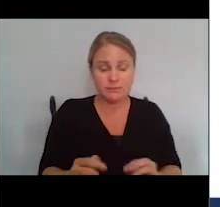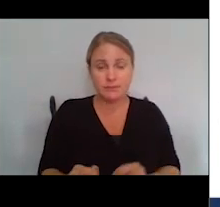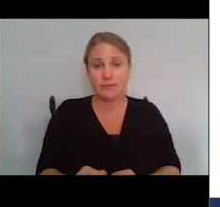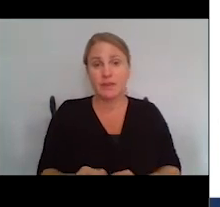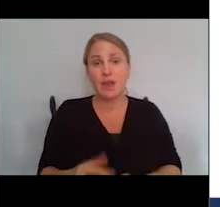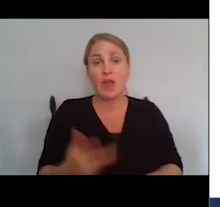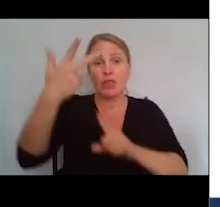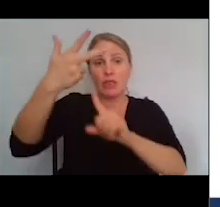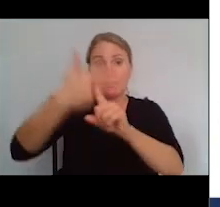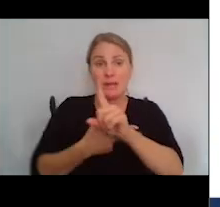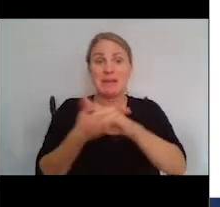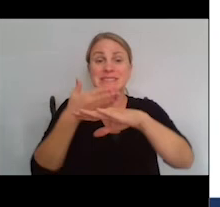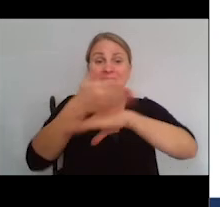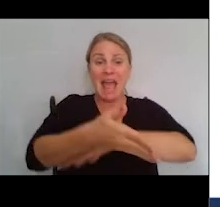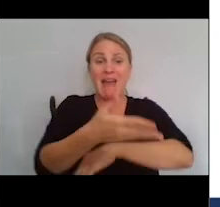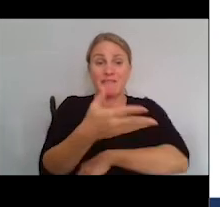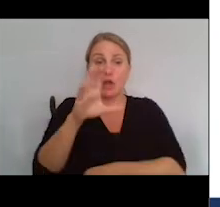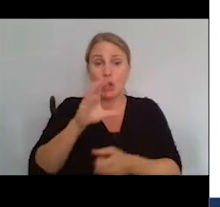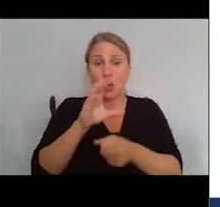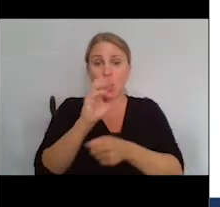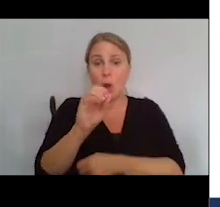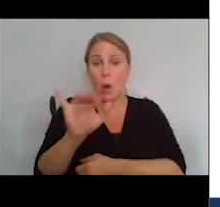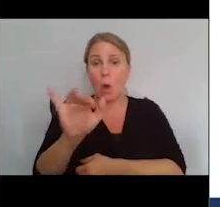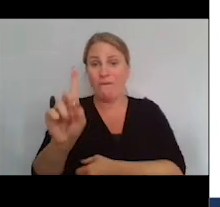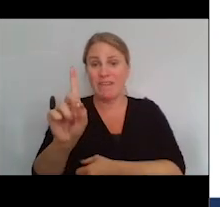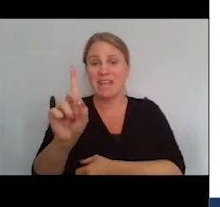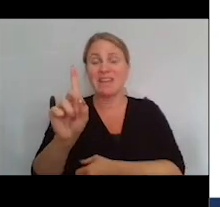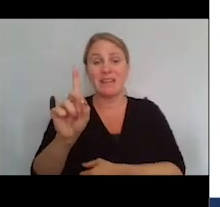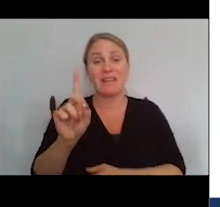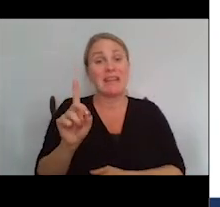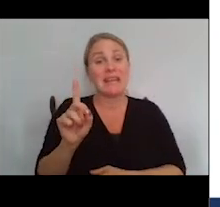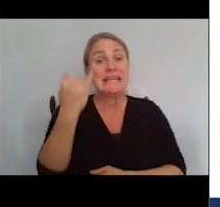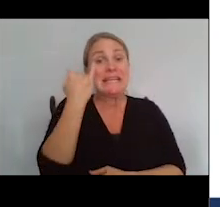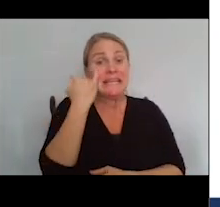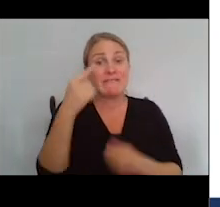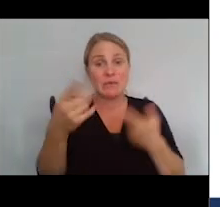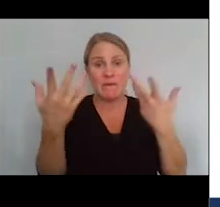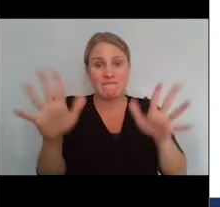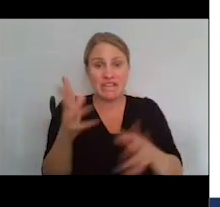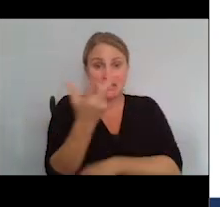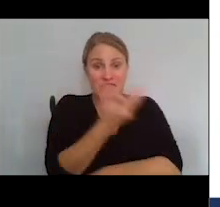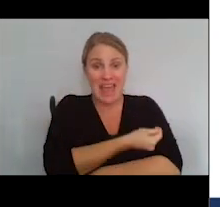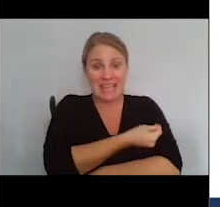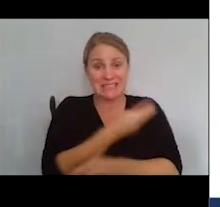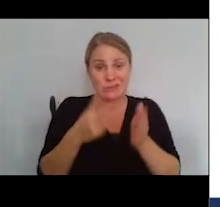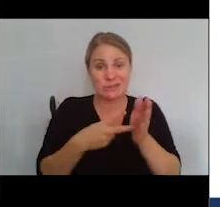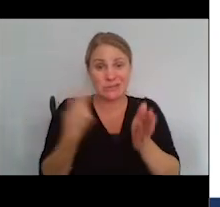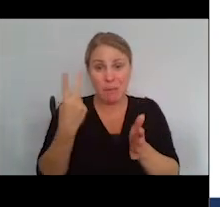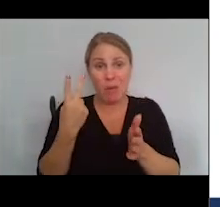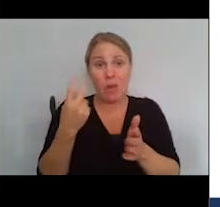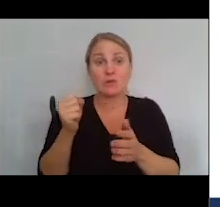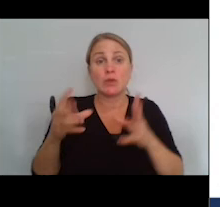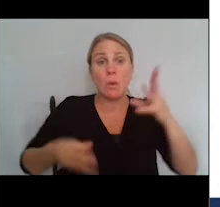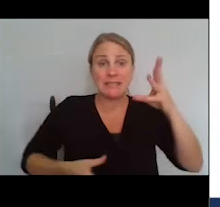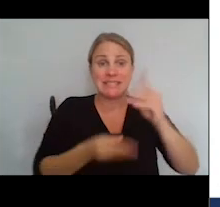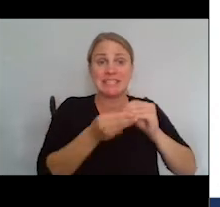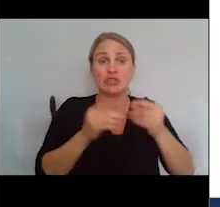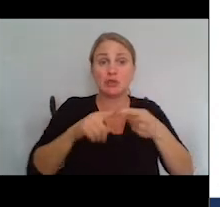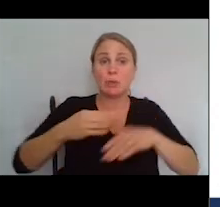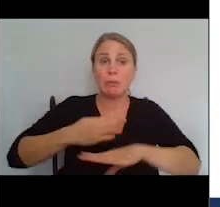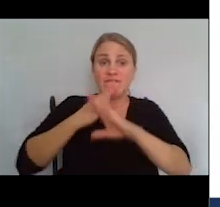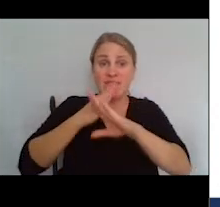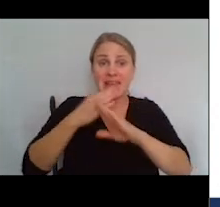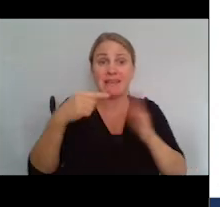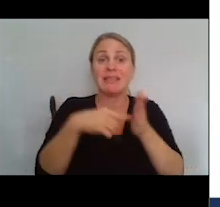the rate of remission of long COVID was double if you were vaccinated. So in addition to being a preventative, this study